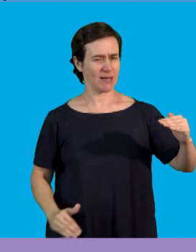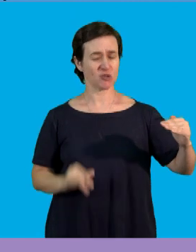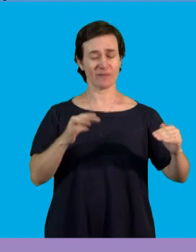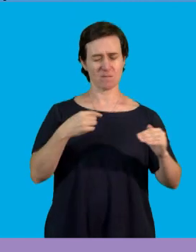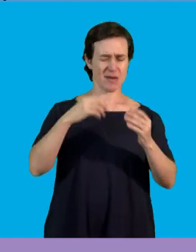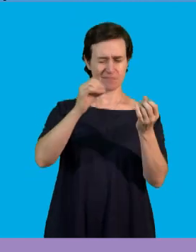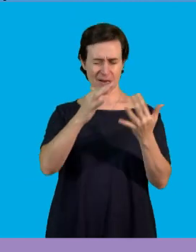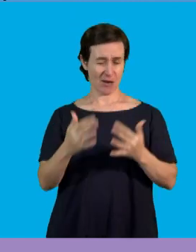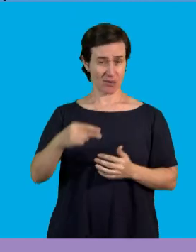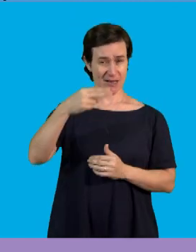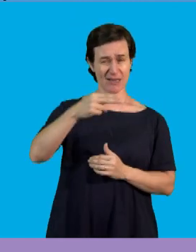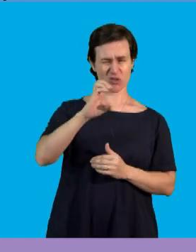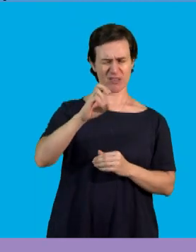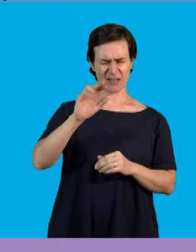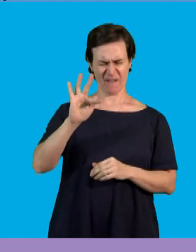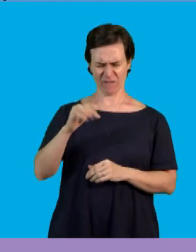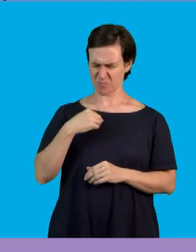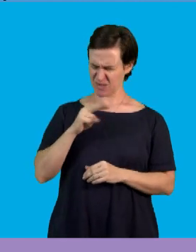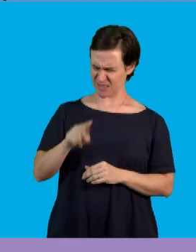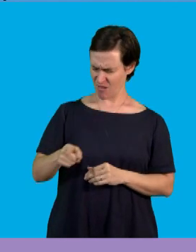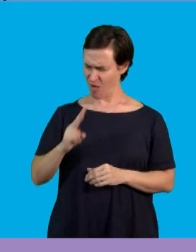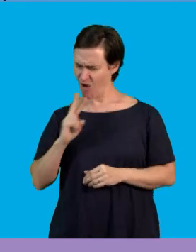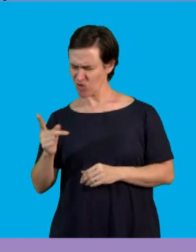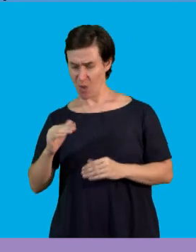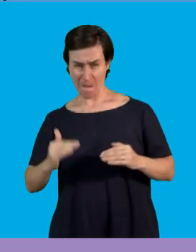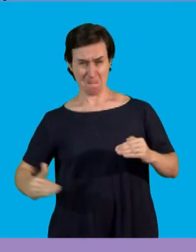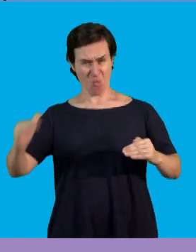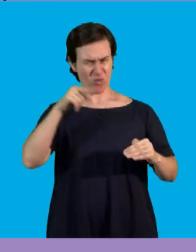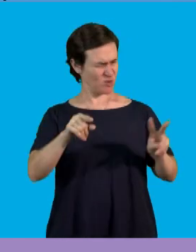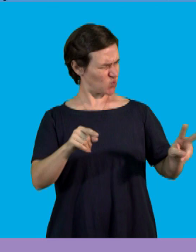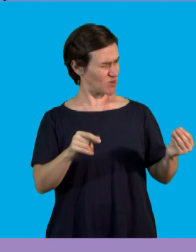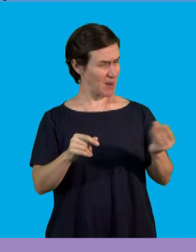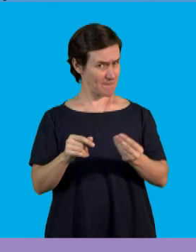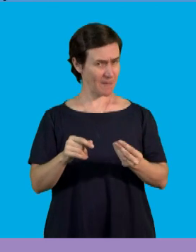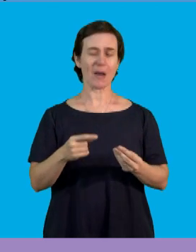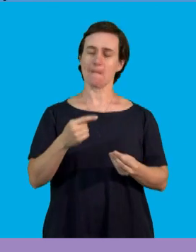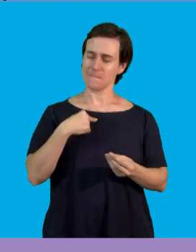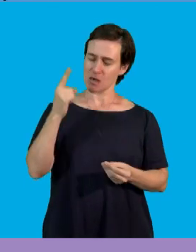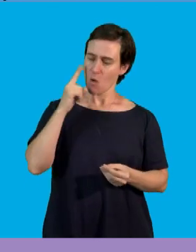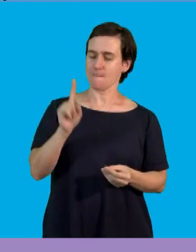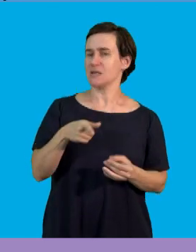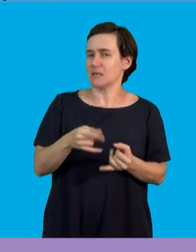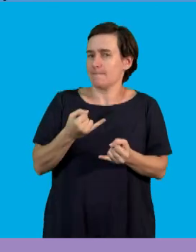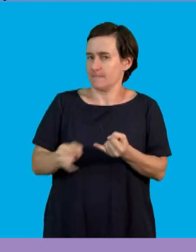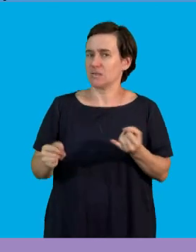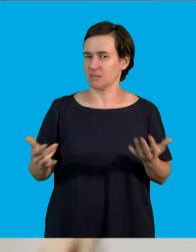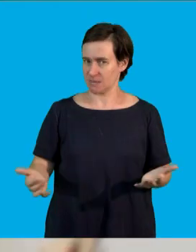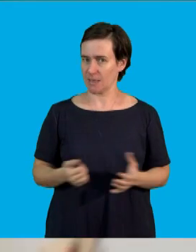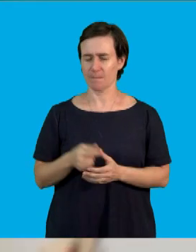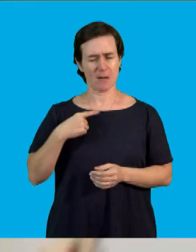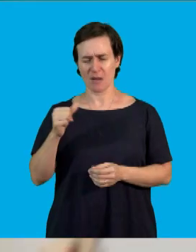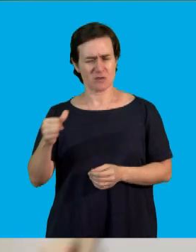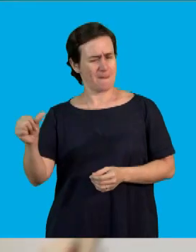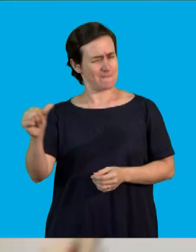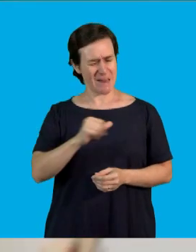So if you are calculating the highest common factor and you find an answer that is actually bigger than those two numbers then you must know that you did something wrong. You